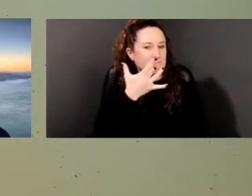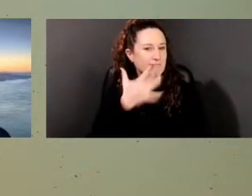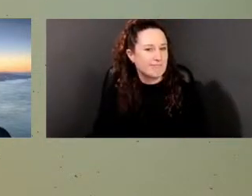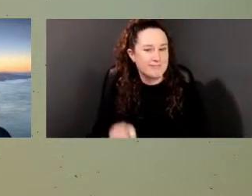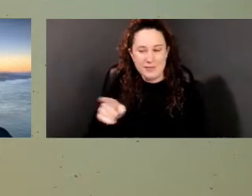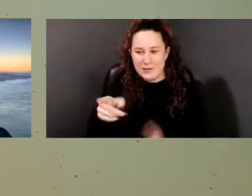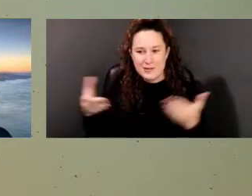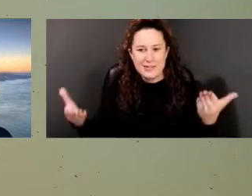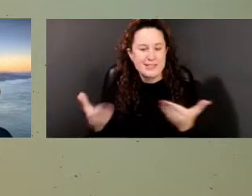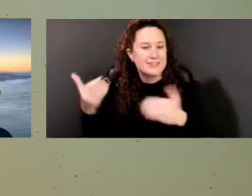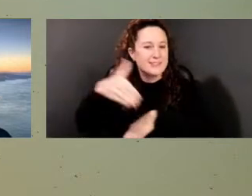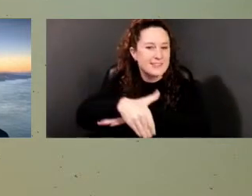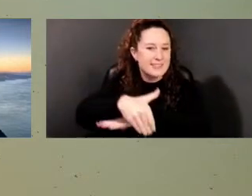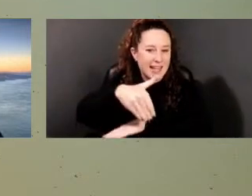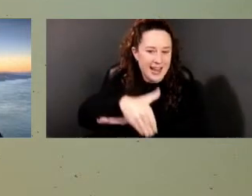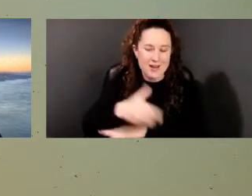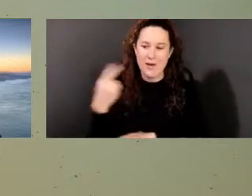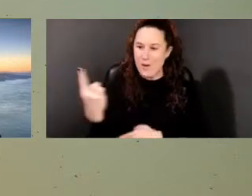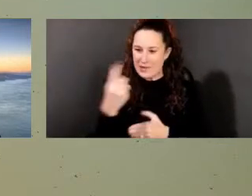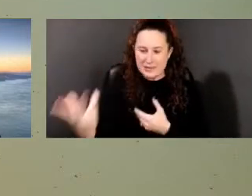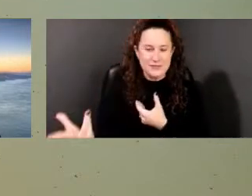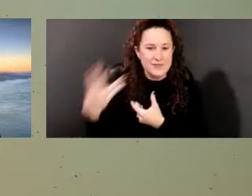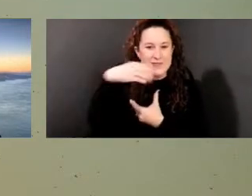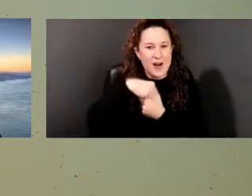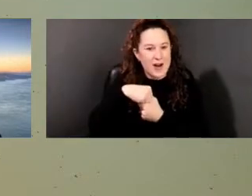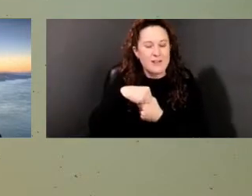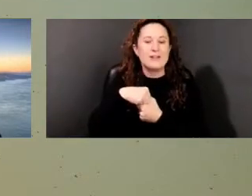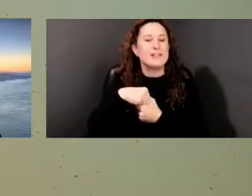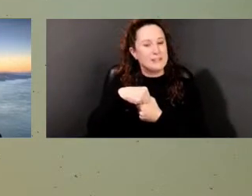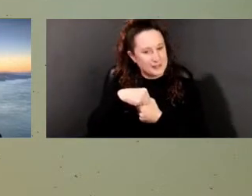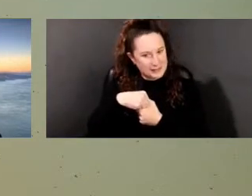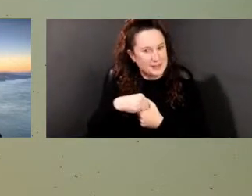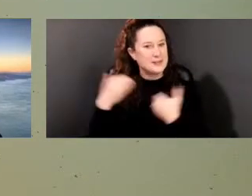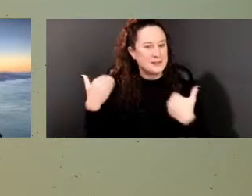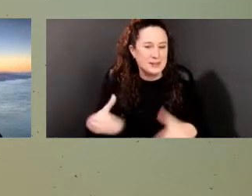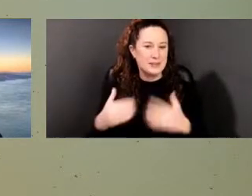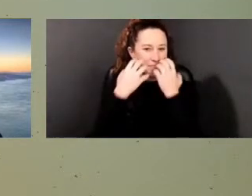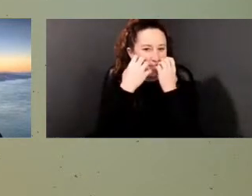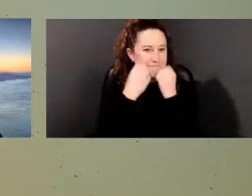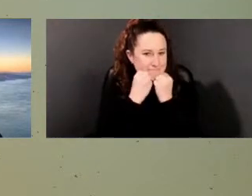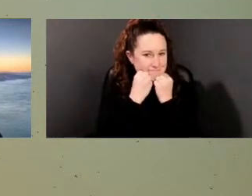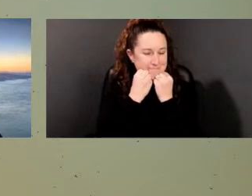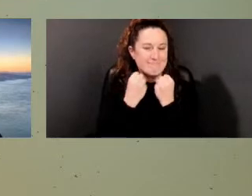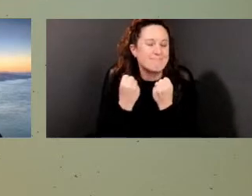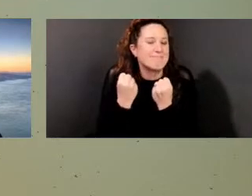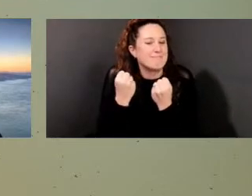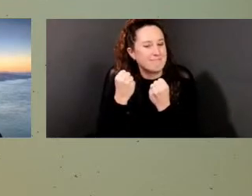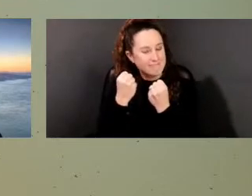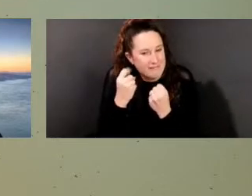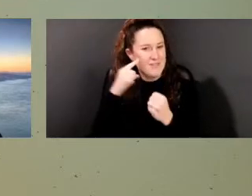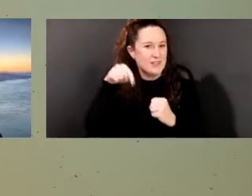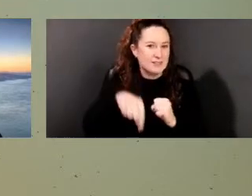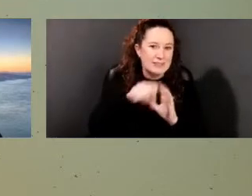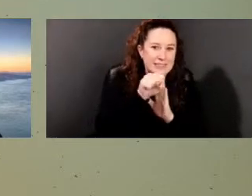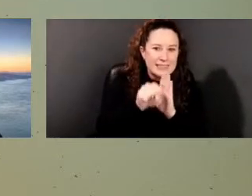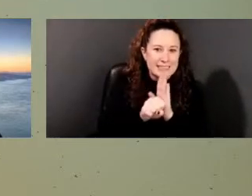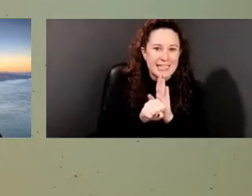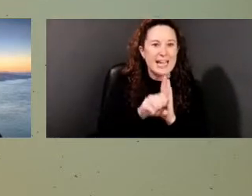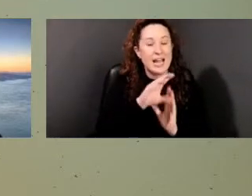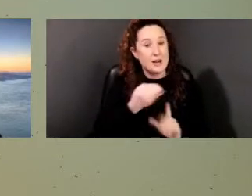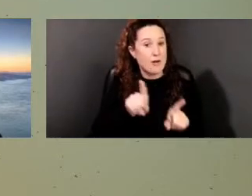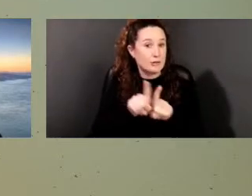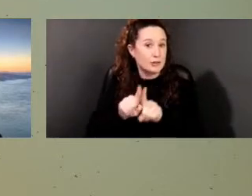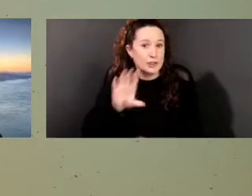us always. She is just a real treasure for our state and also the co-chair of the Delaware Heritage